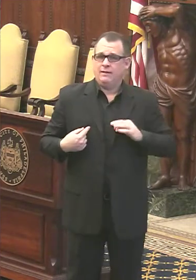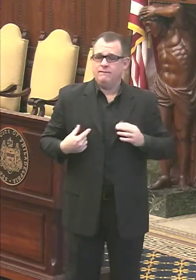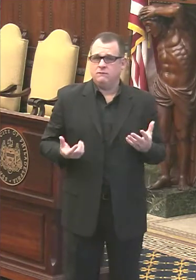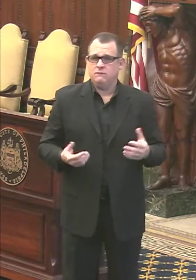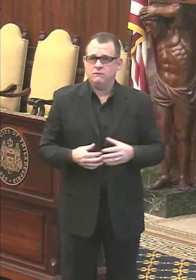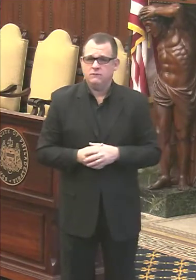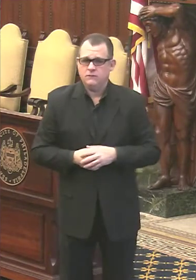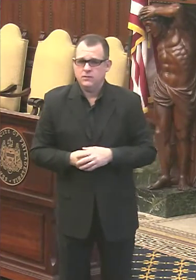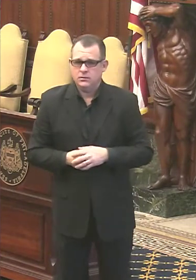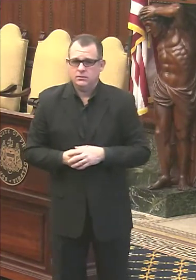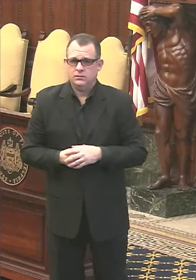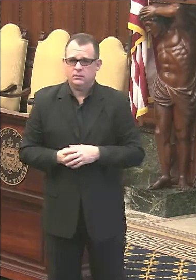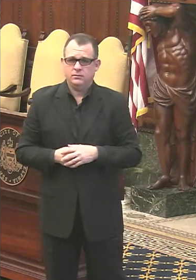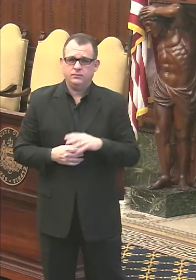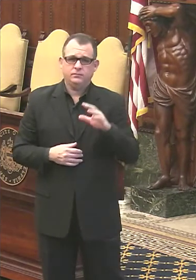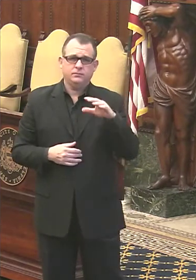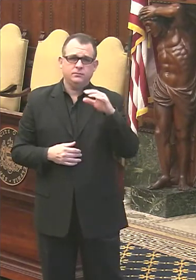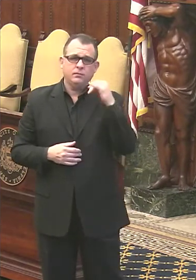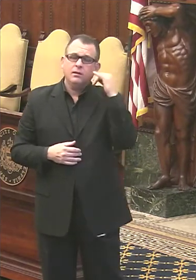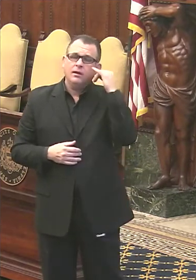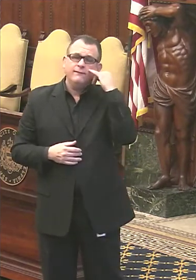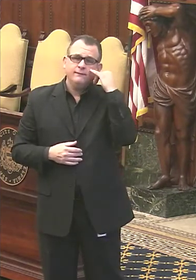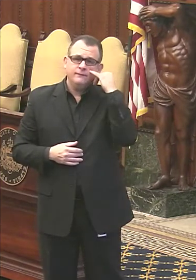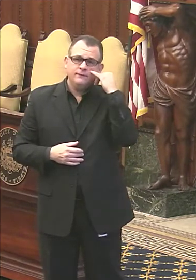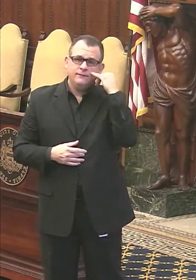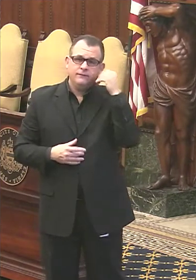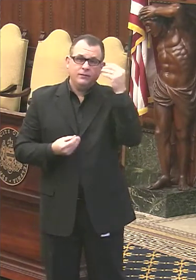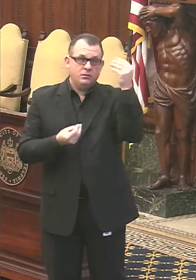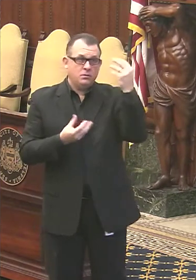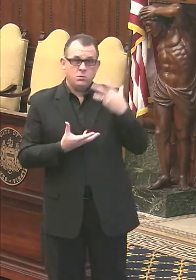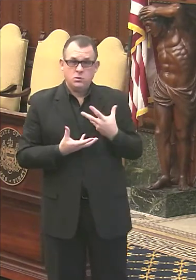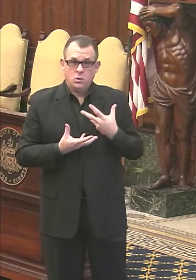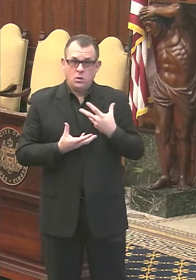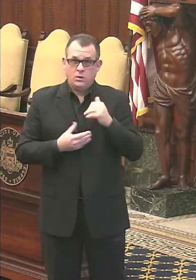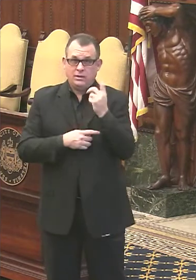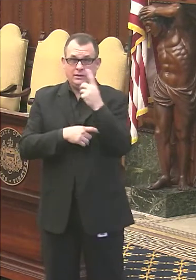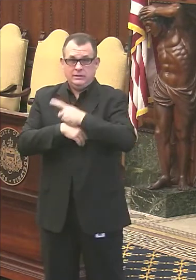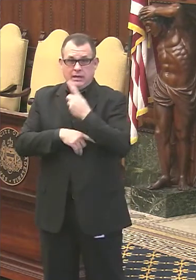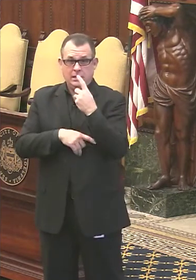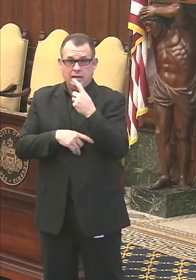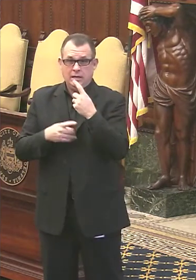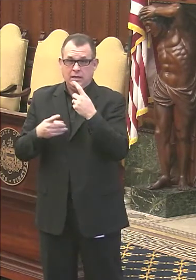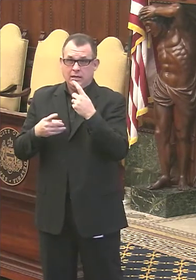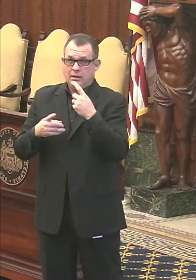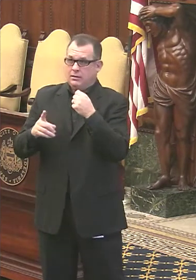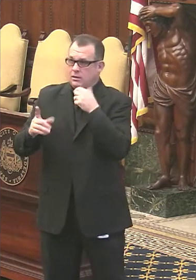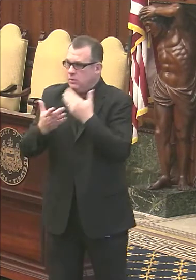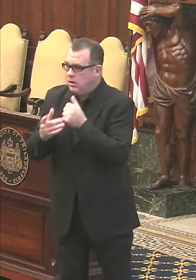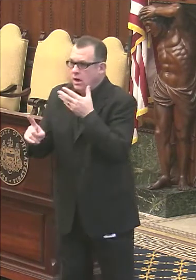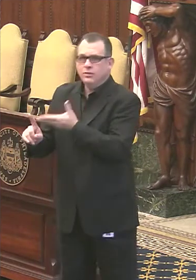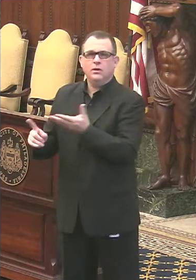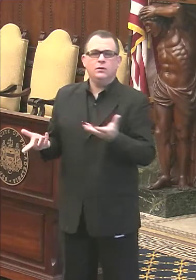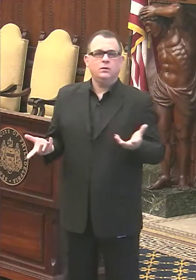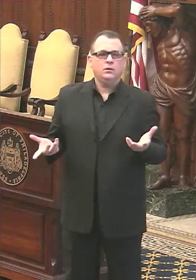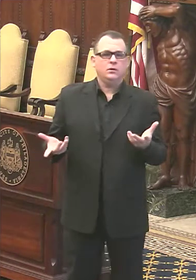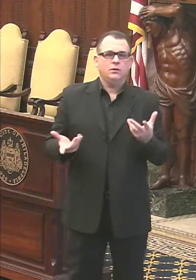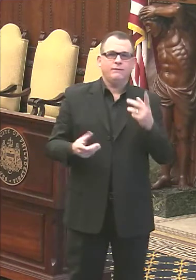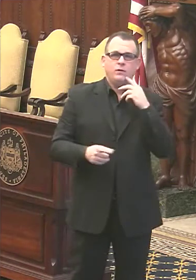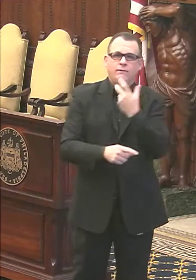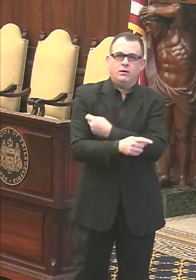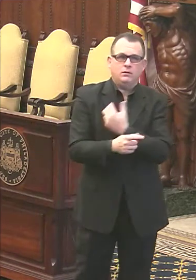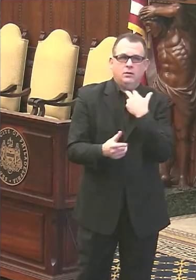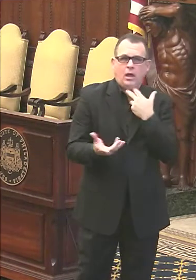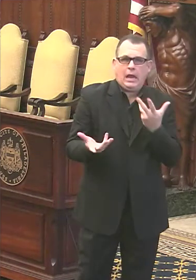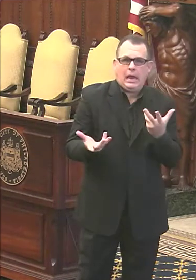if they went there on a given day and an employee didn't work that shift, then that employee didn't have a chance to be vaccinated. But when they come back another time, if the